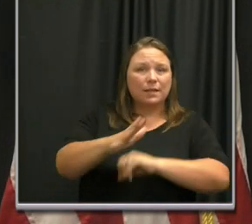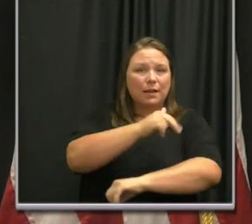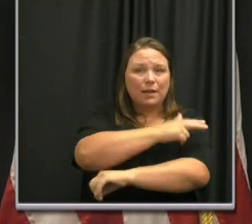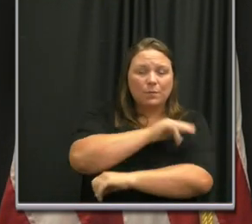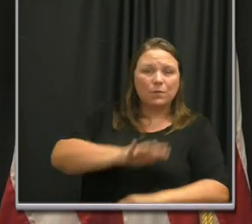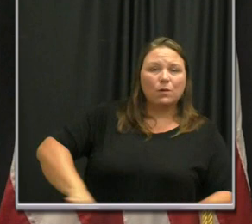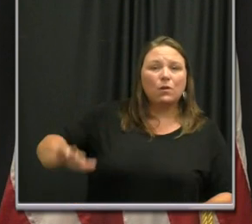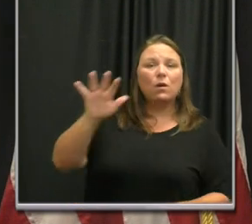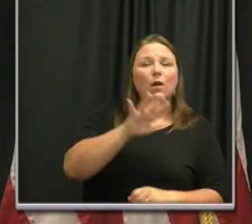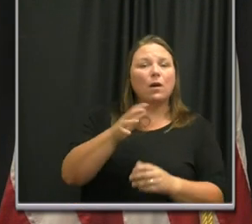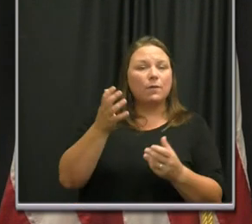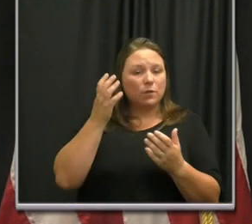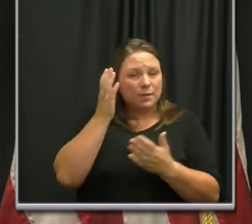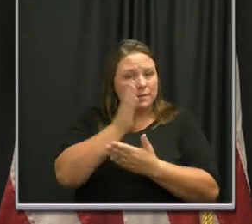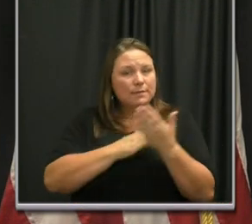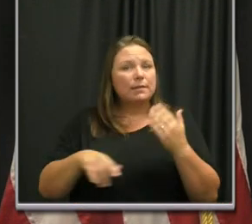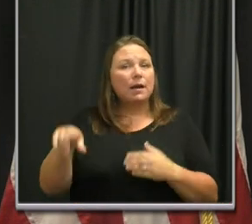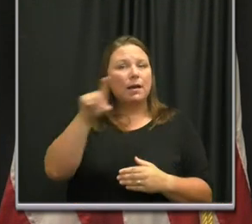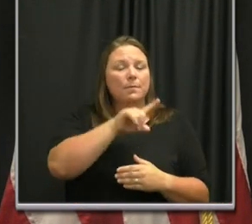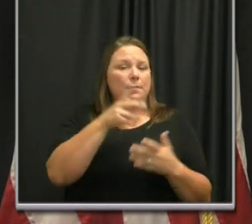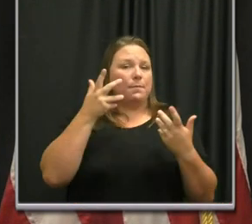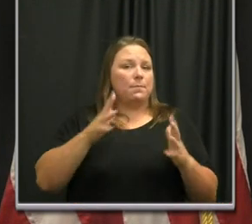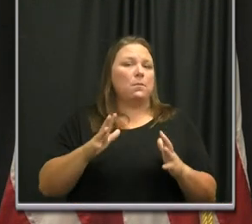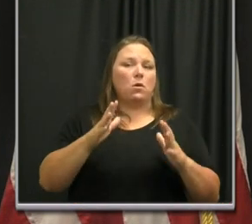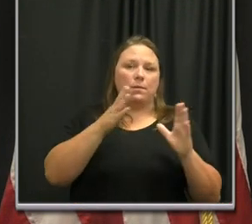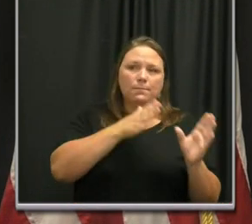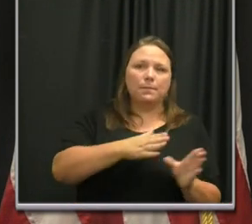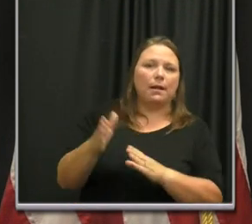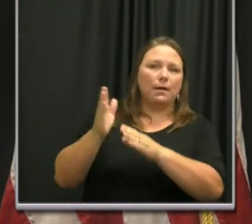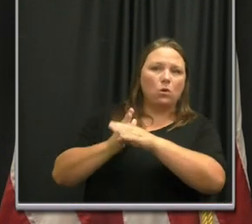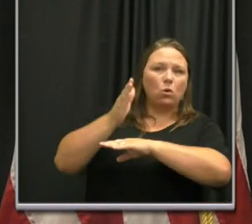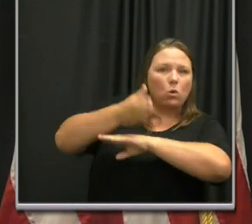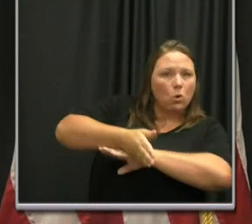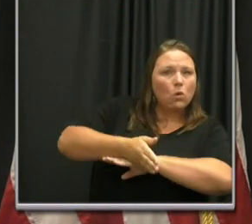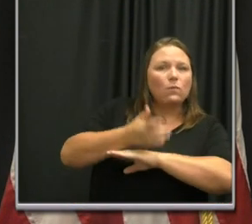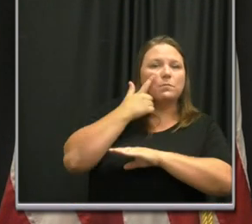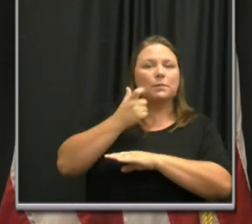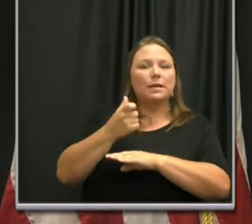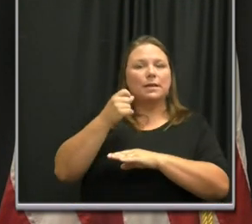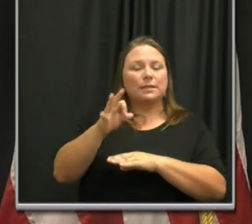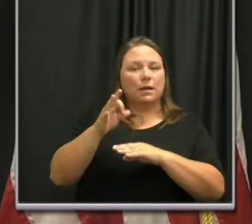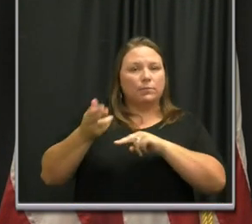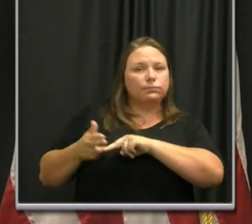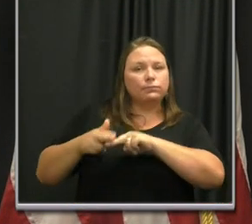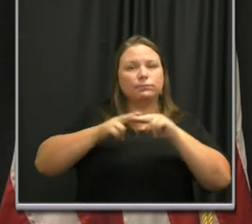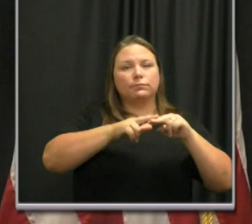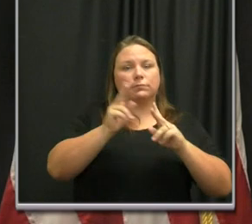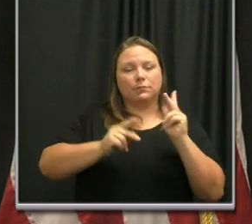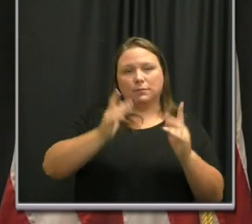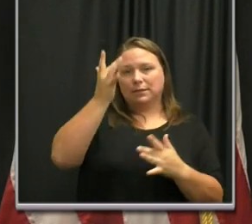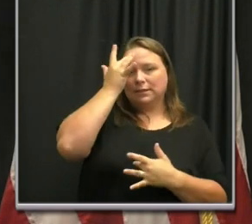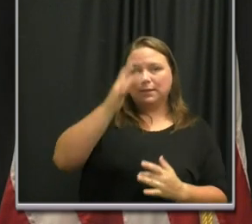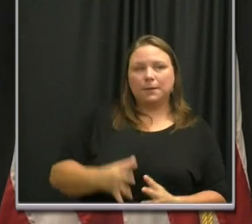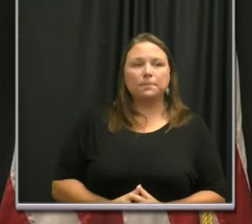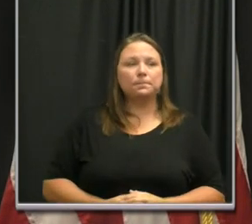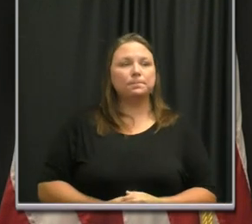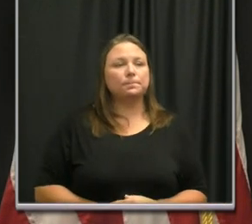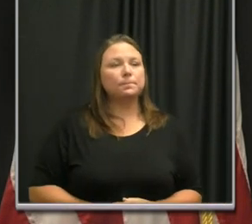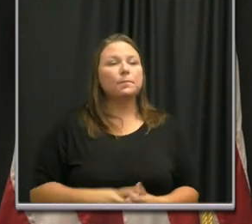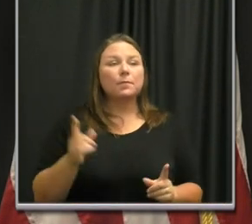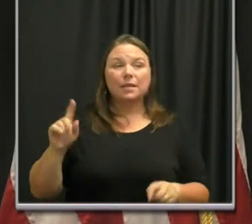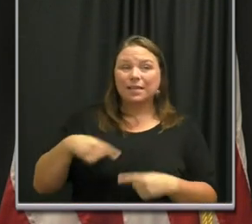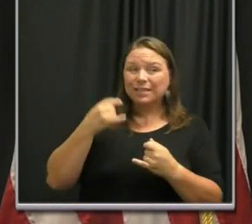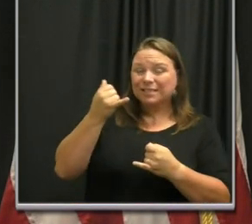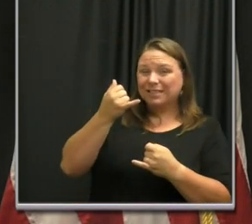across the state are currently implementing their surge plans due to increased COVID-19 cases. Now,